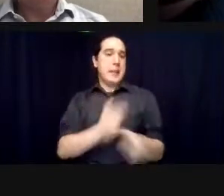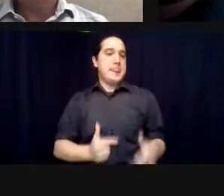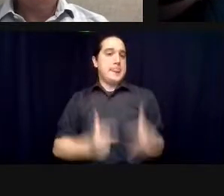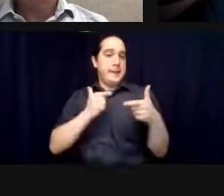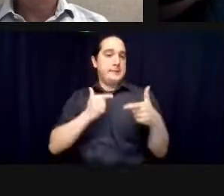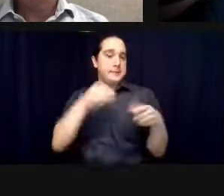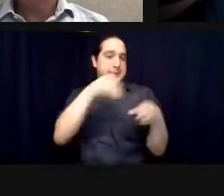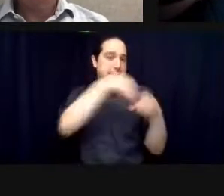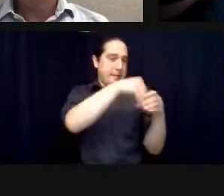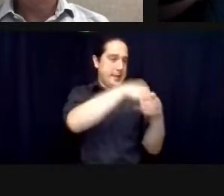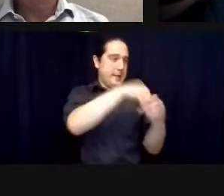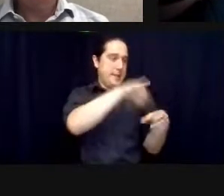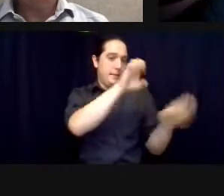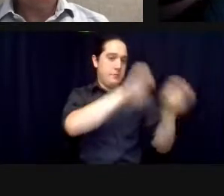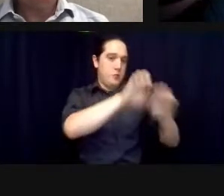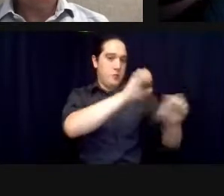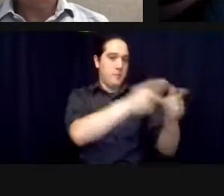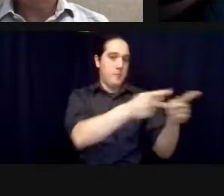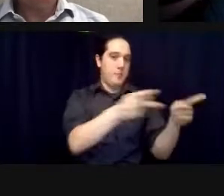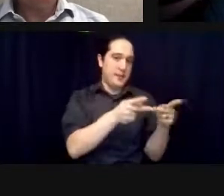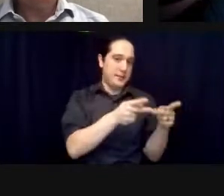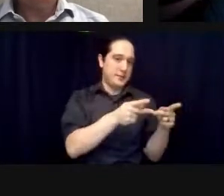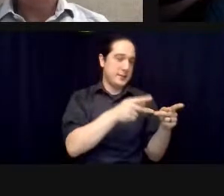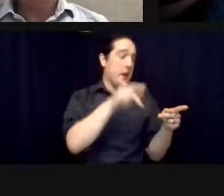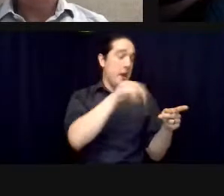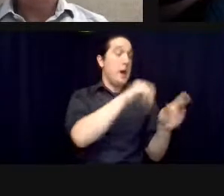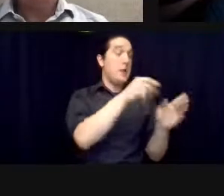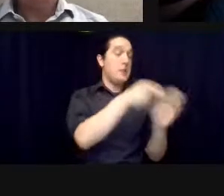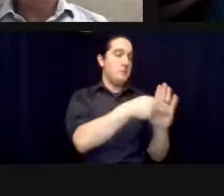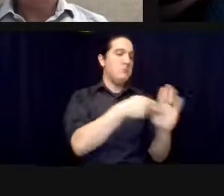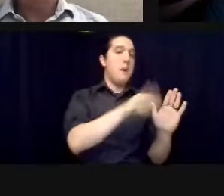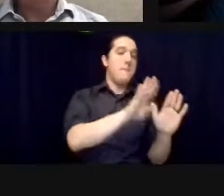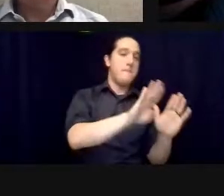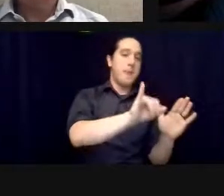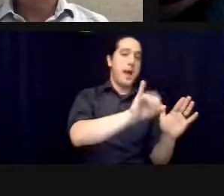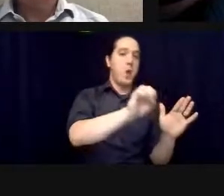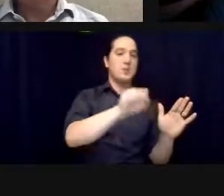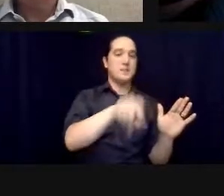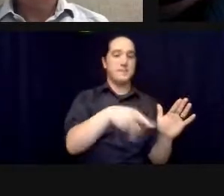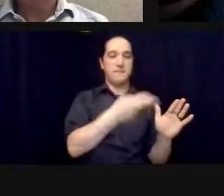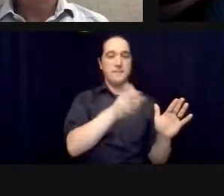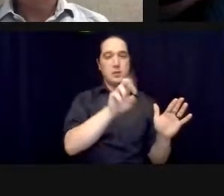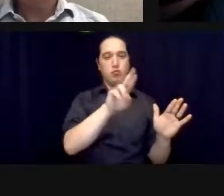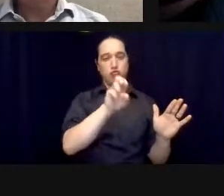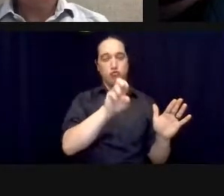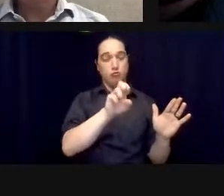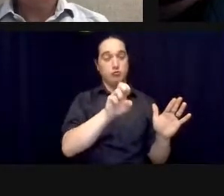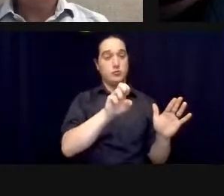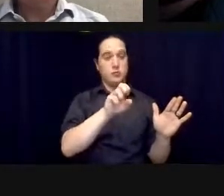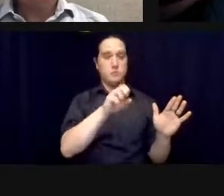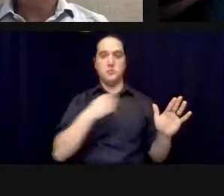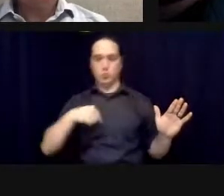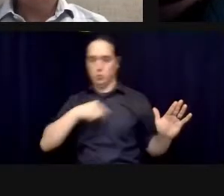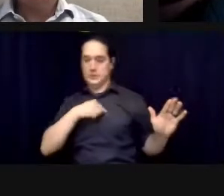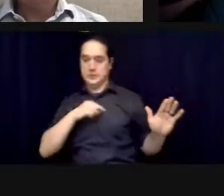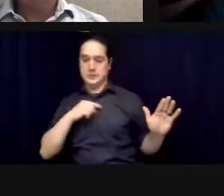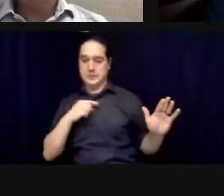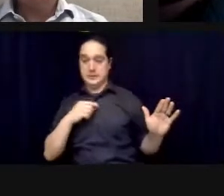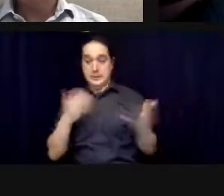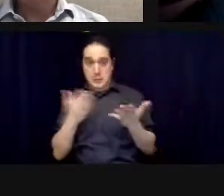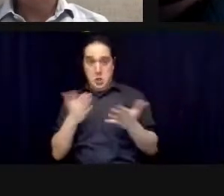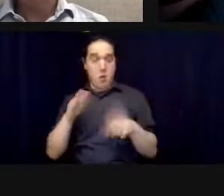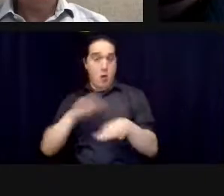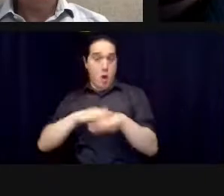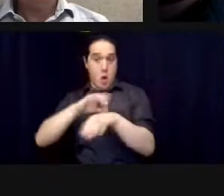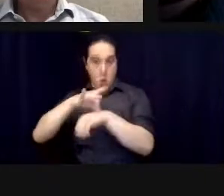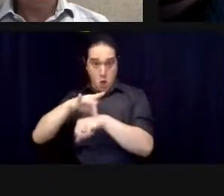everyone not listening to this program we are all biospherians of of planet earth but in biosphere 2 our learning curve